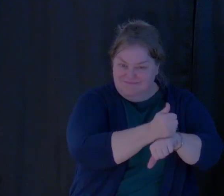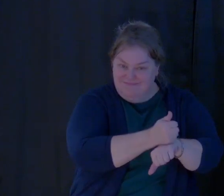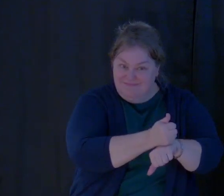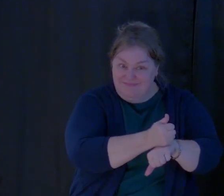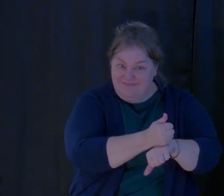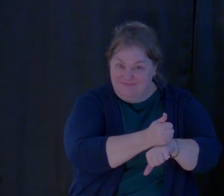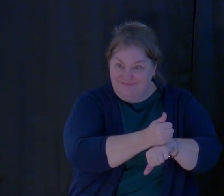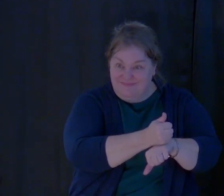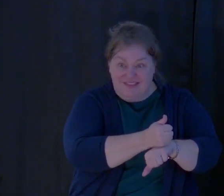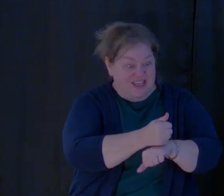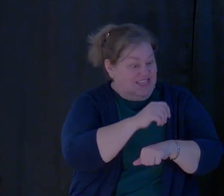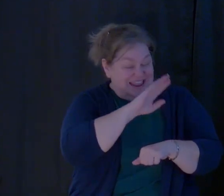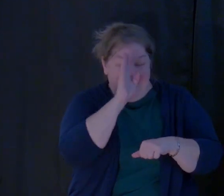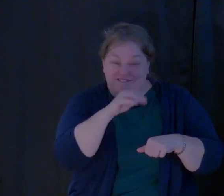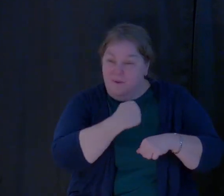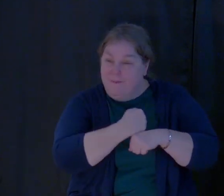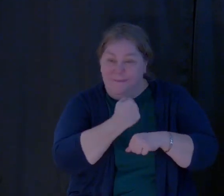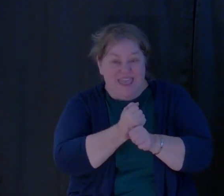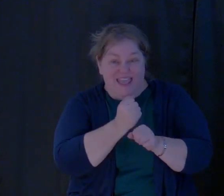before the word was ever made,